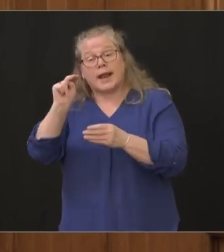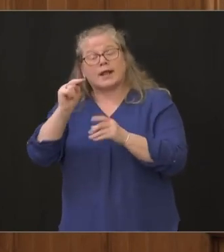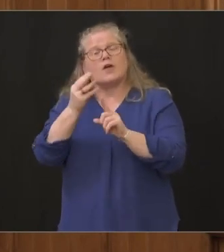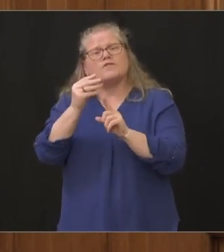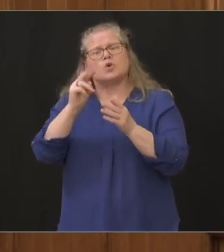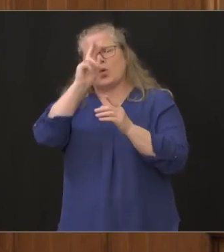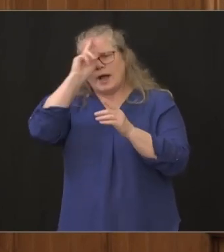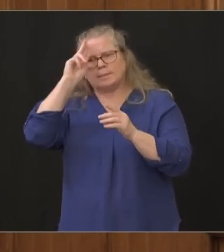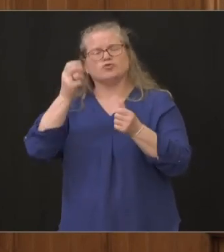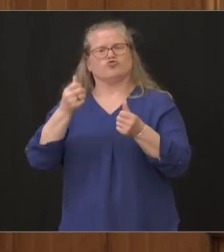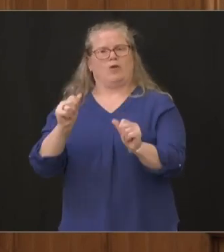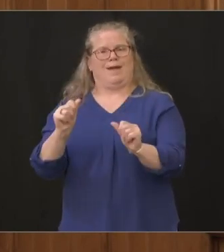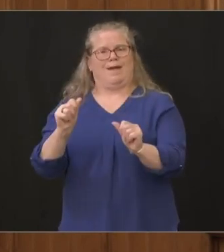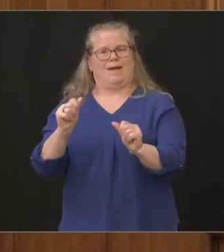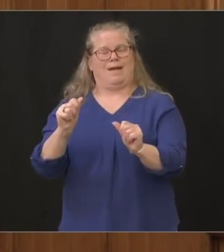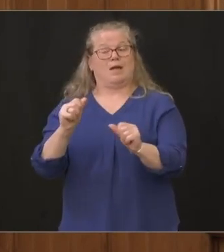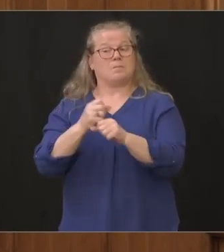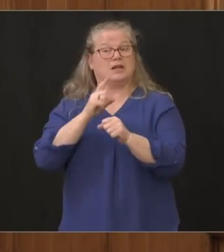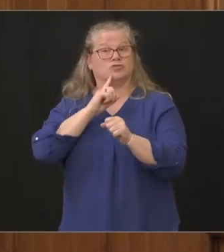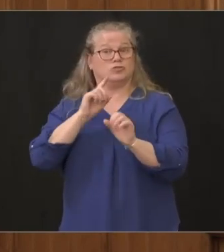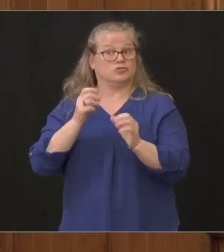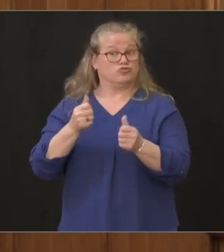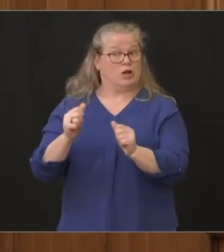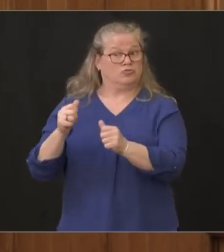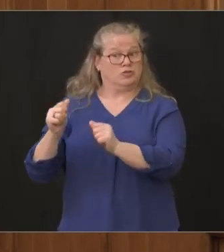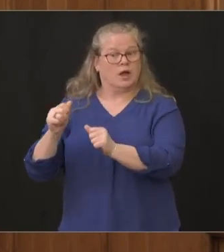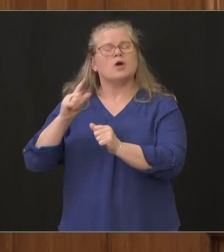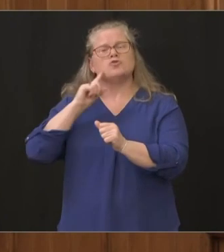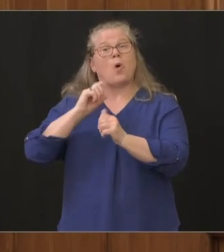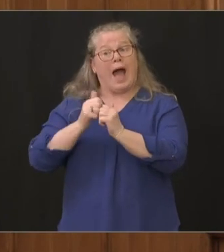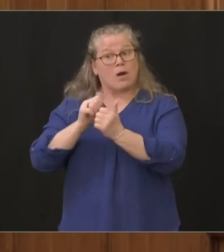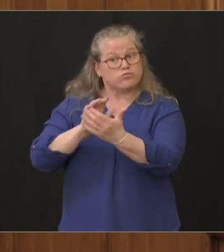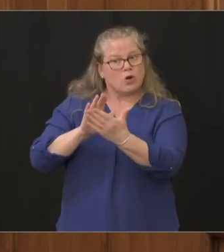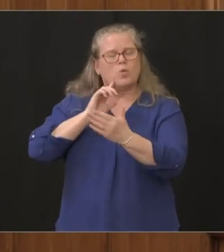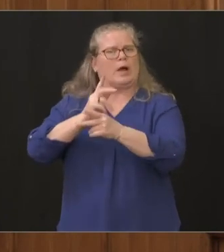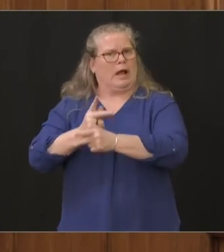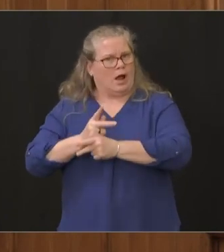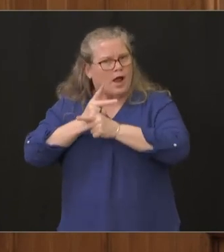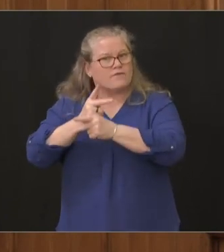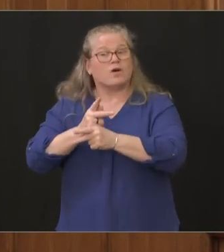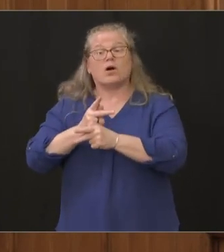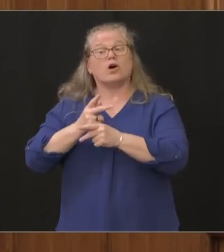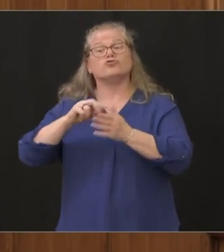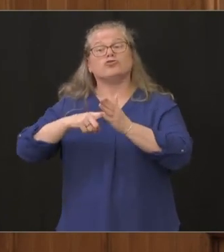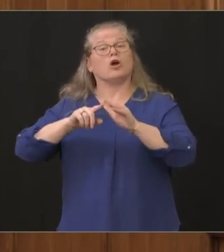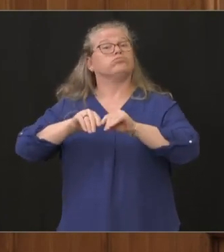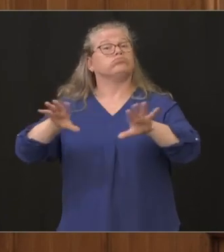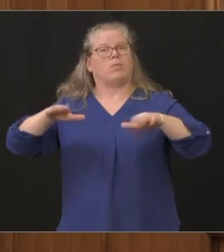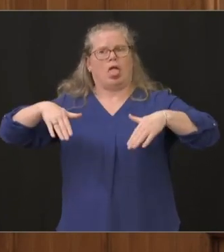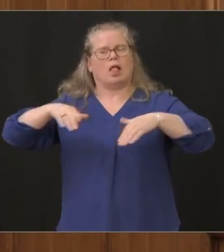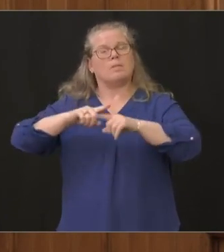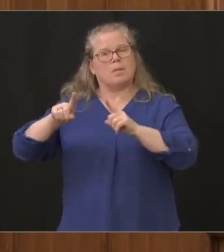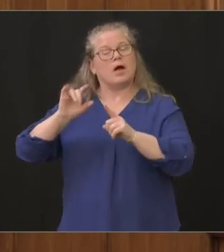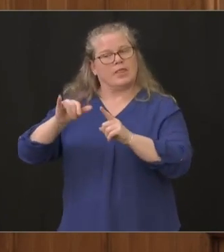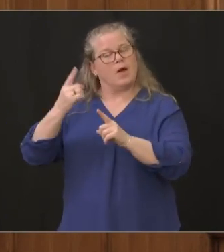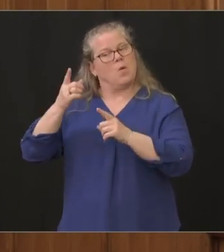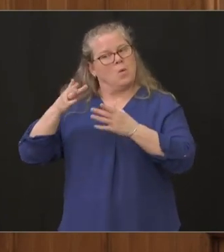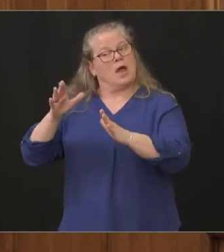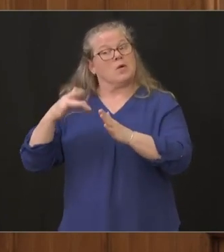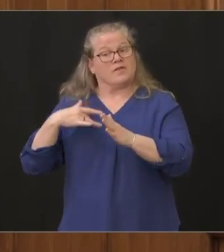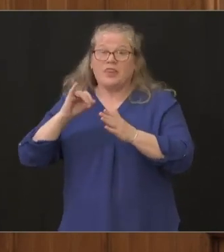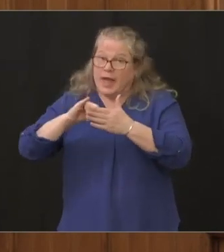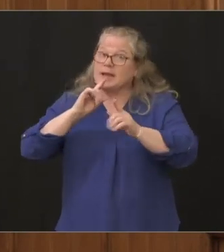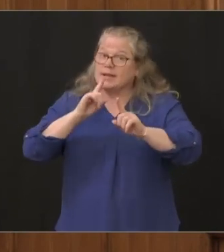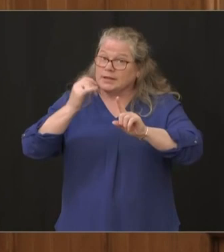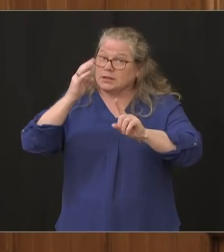it's you know we have to be careful there's proper selection and approach but uh it is a way to uh we believe it will be an it is an innovation